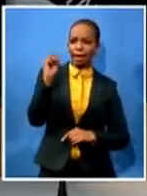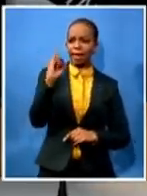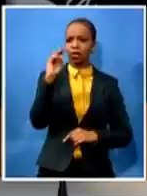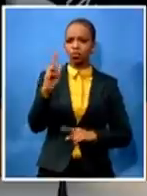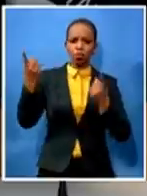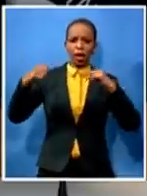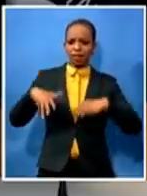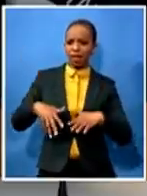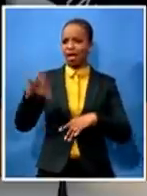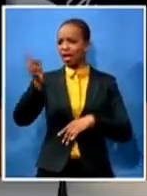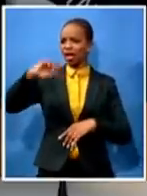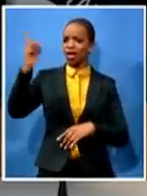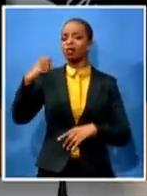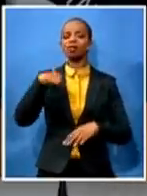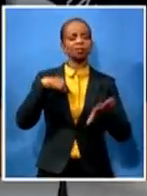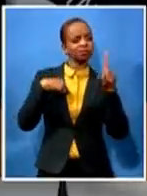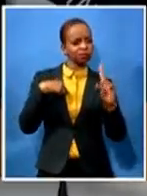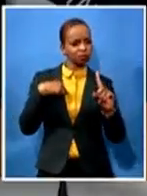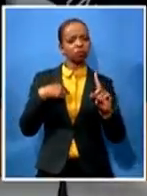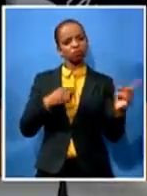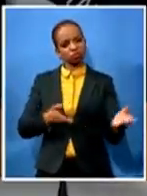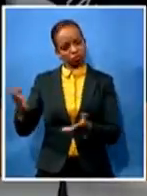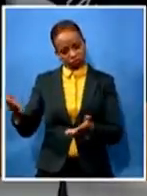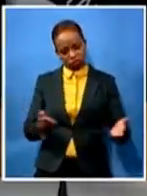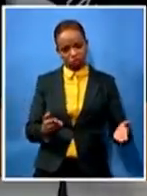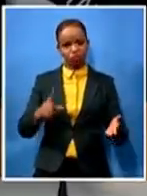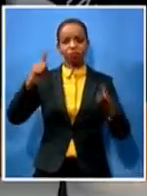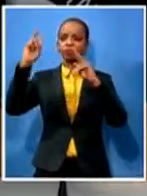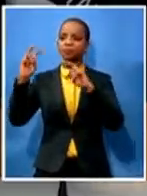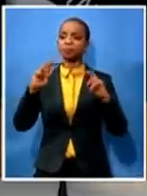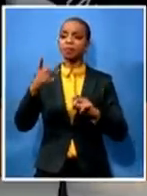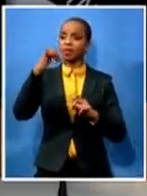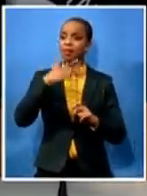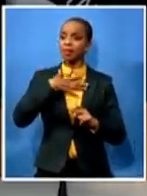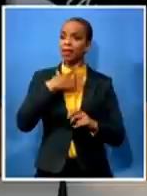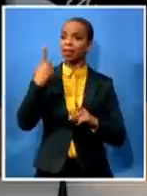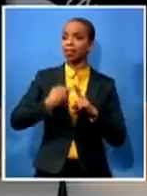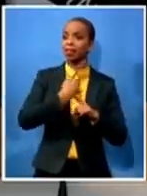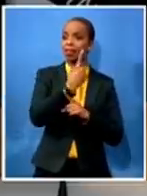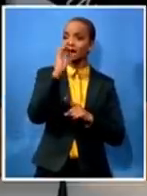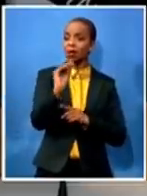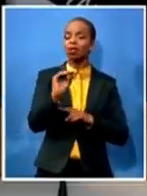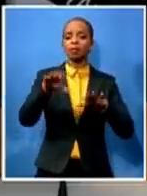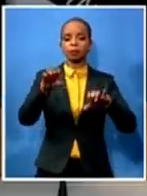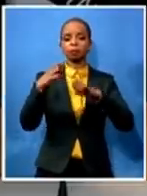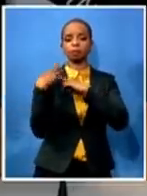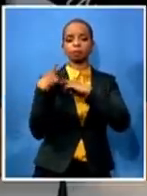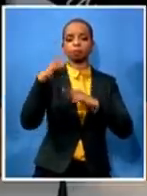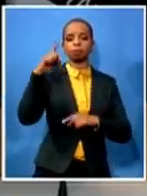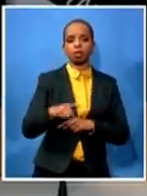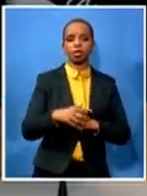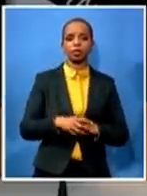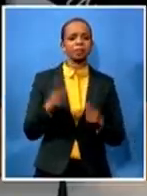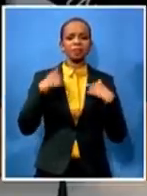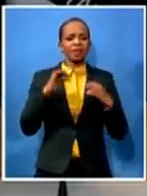where there's transgression there must be accountability i'm not sure why in all these supplementary of this mr agritzi